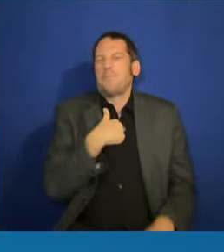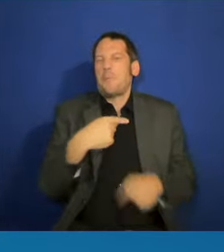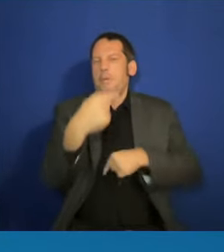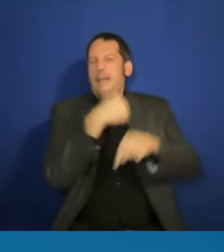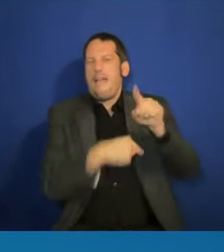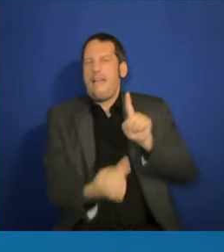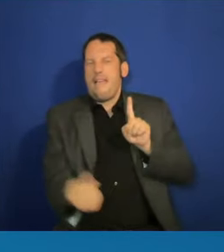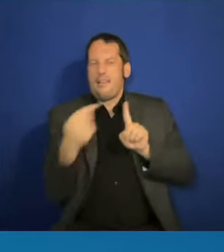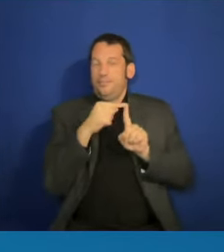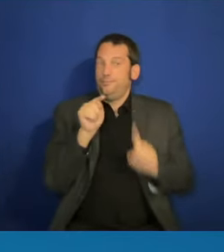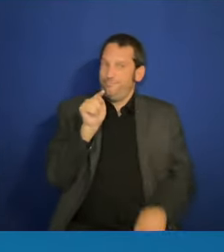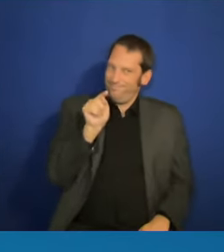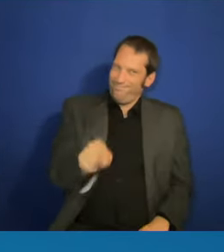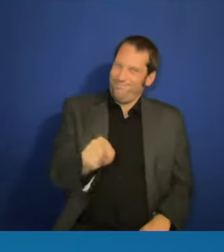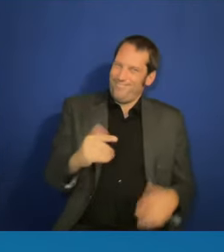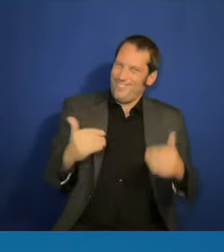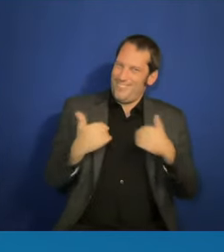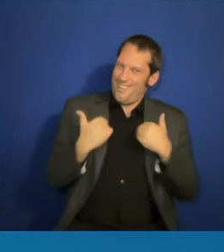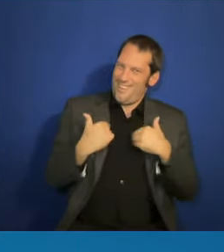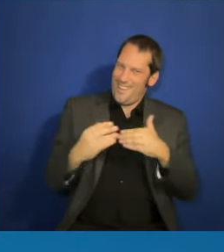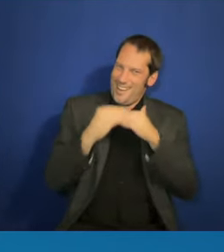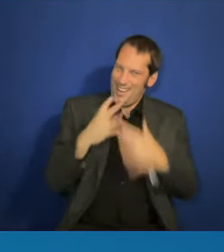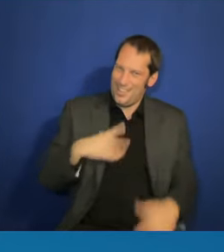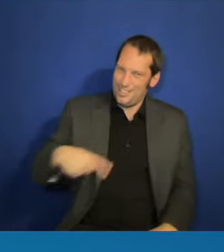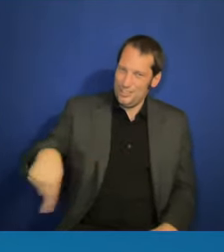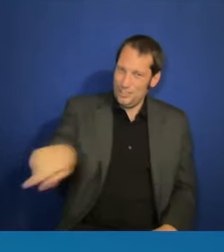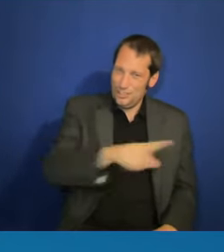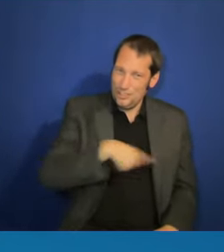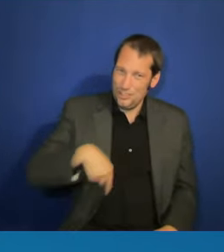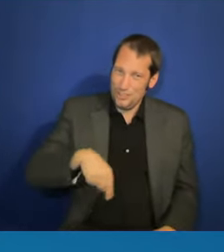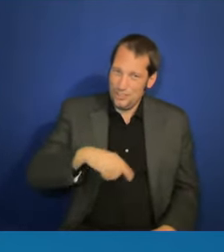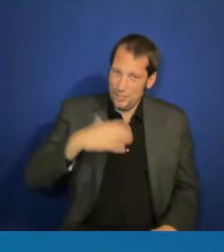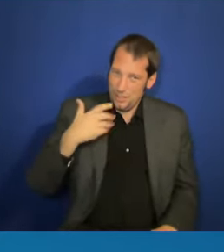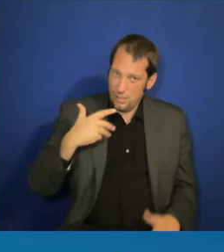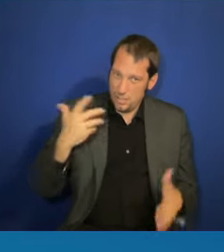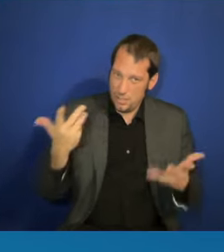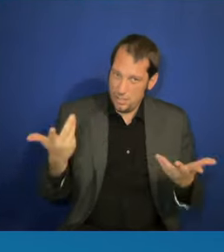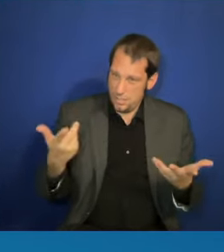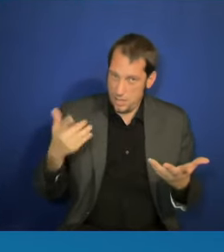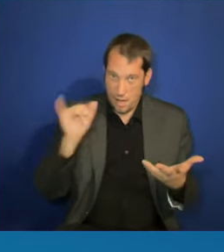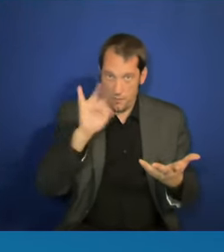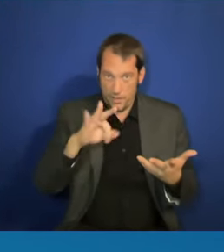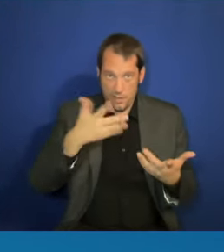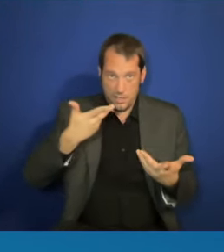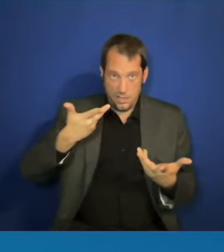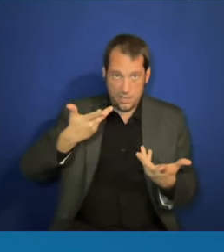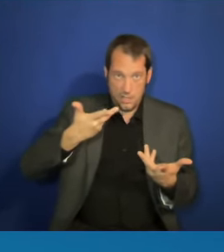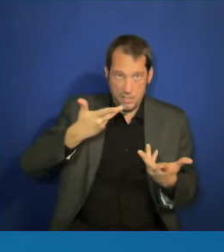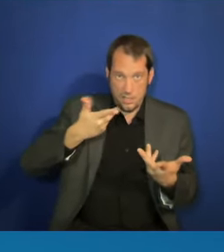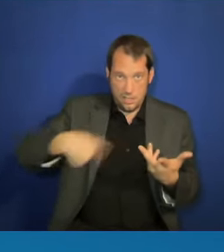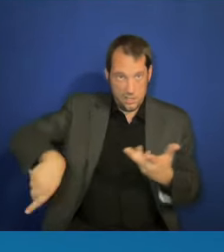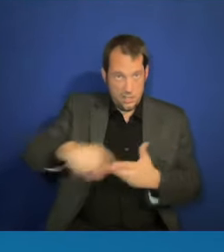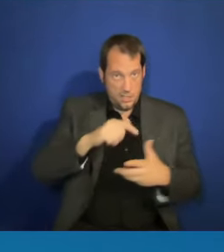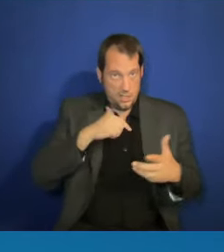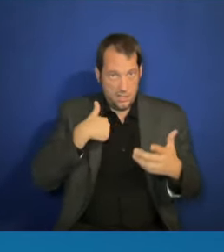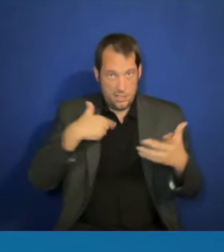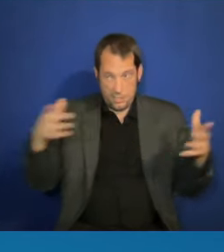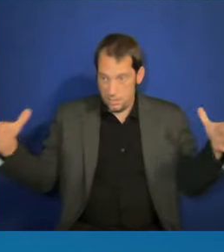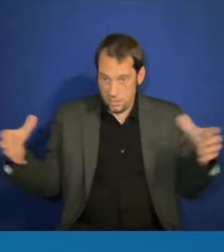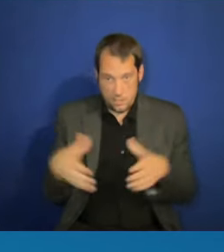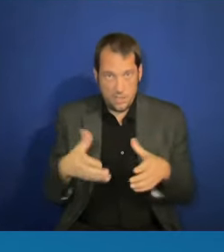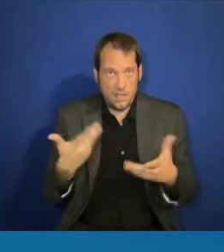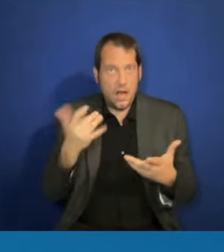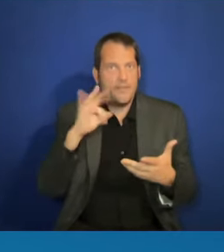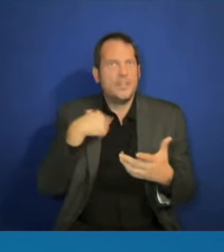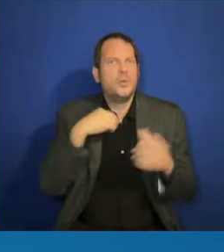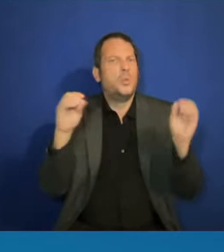room together if we weren't invested in the present and the future of our country. You know, there's so much